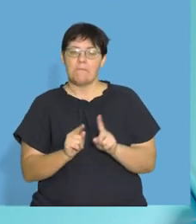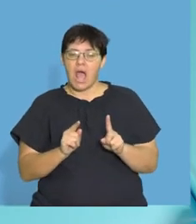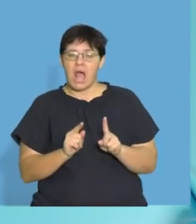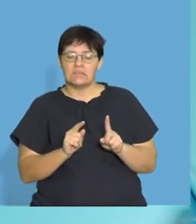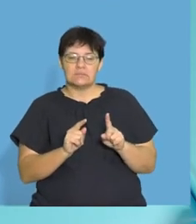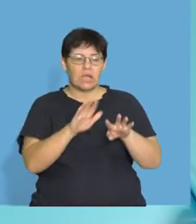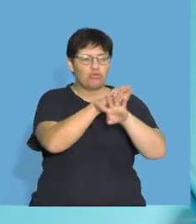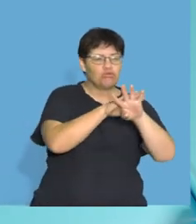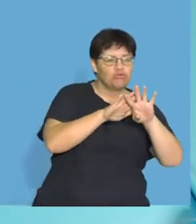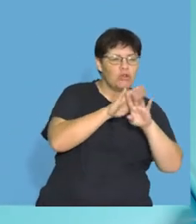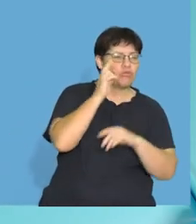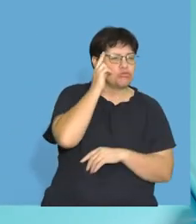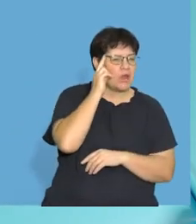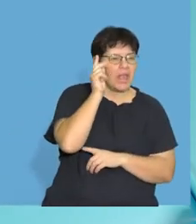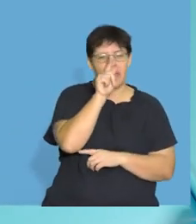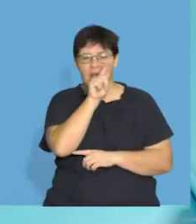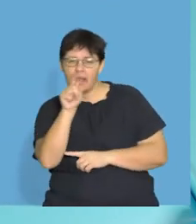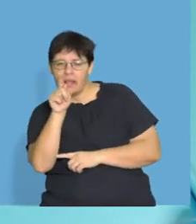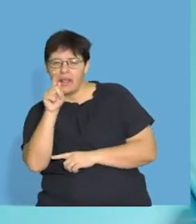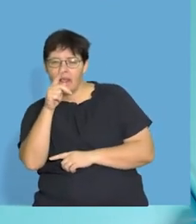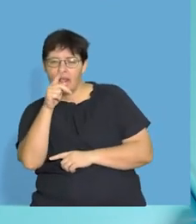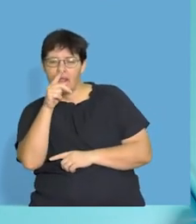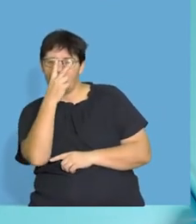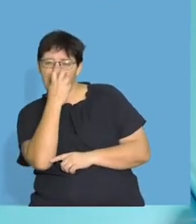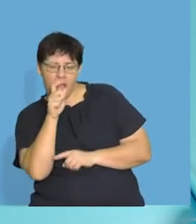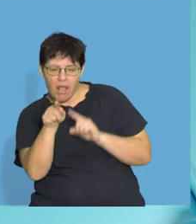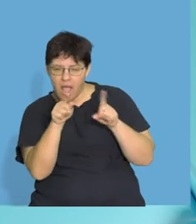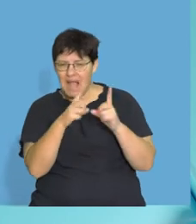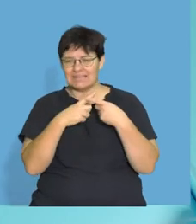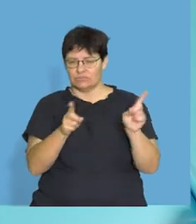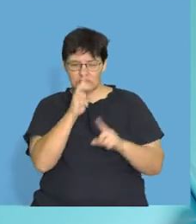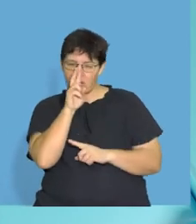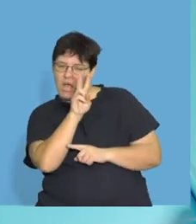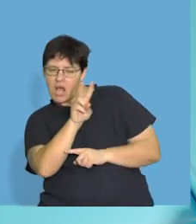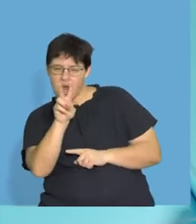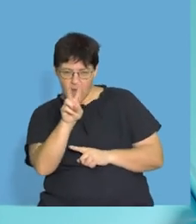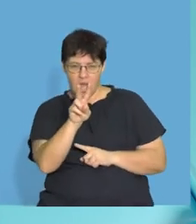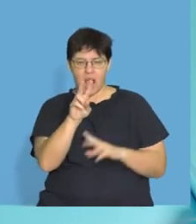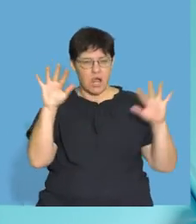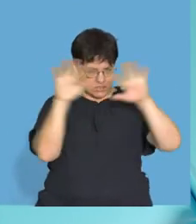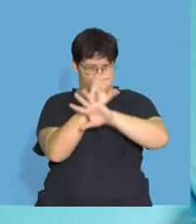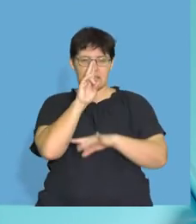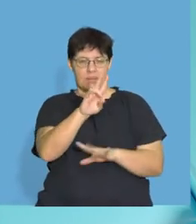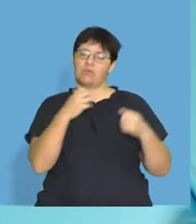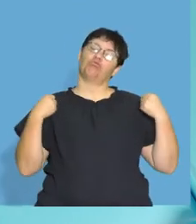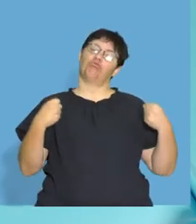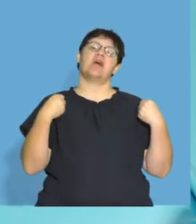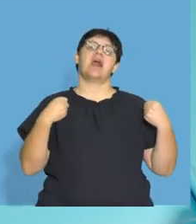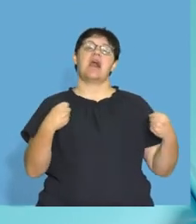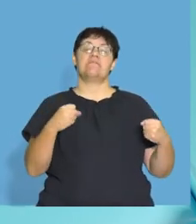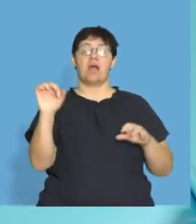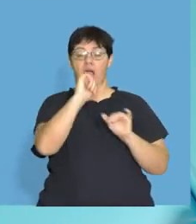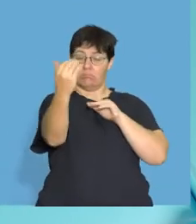grays and blacks. And you won't, you can kind of see in the dark. And especially if maybe you're driving,